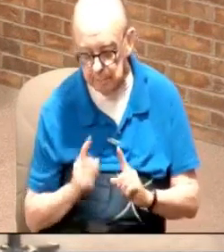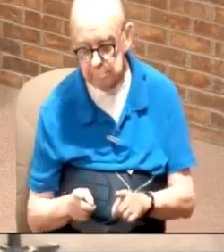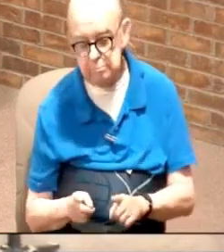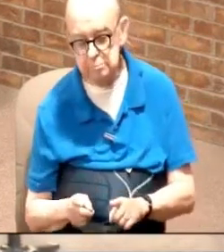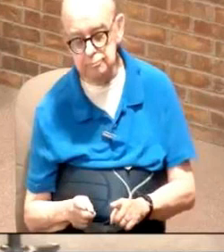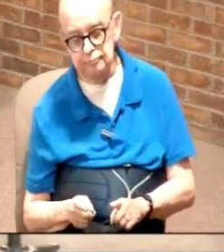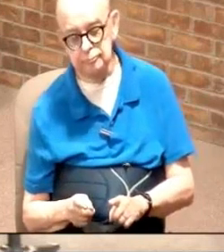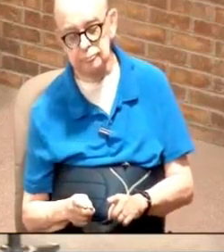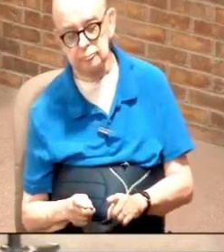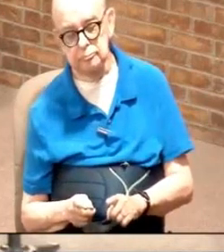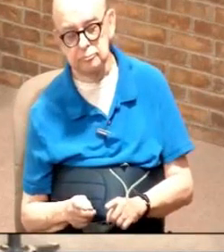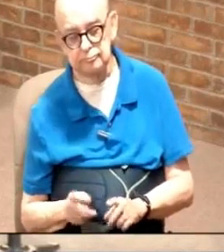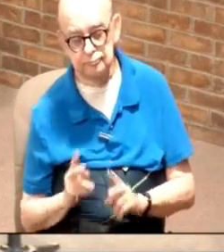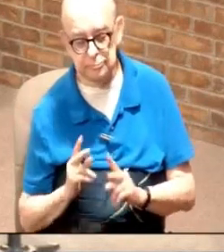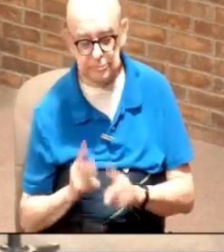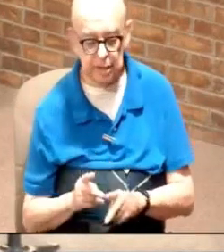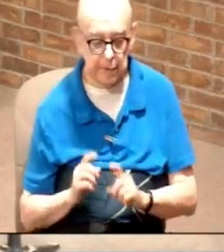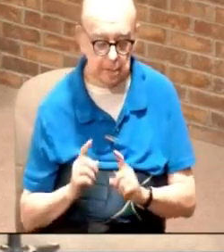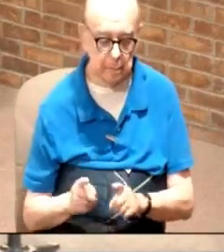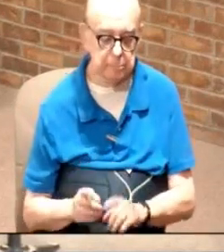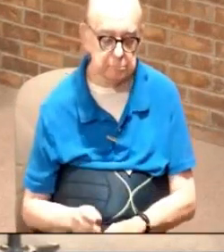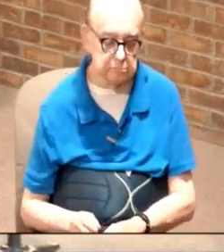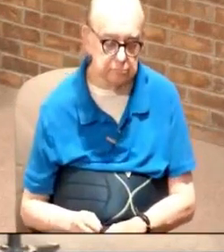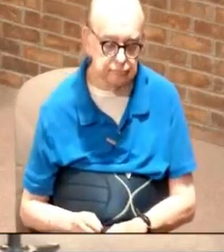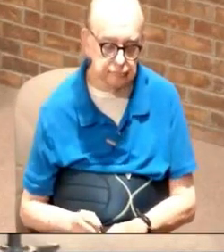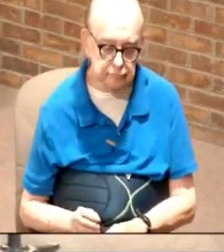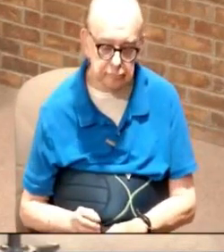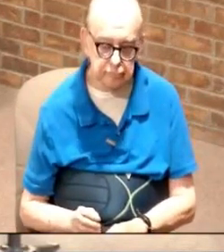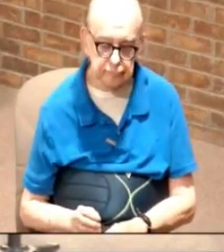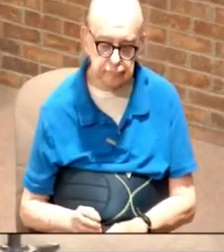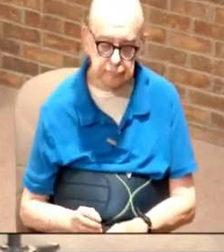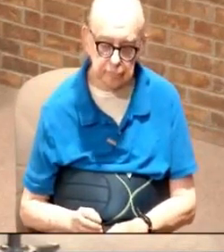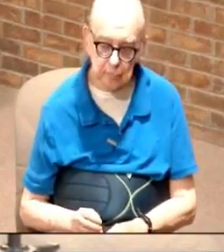that's what kept me energized and everything and so